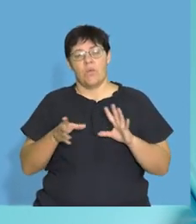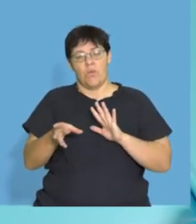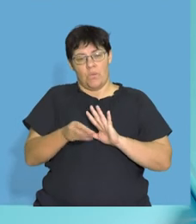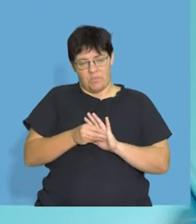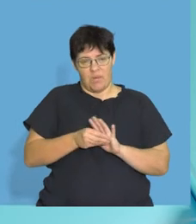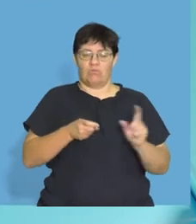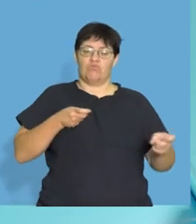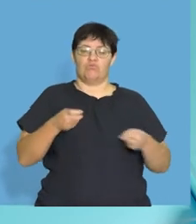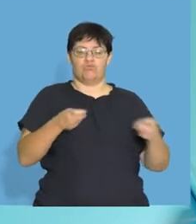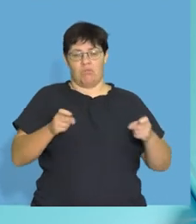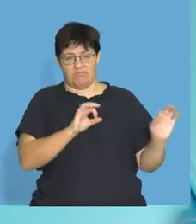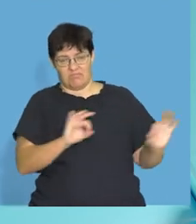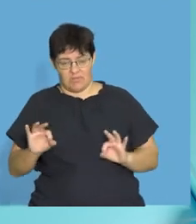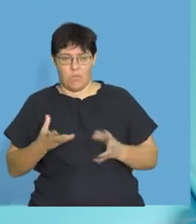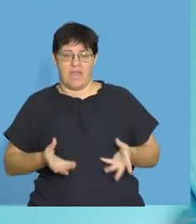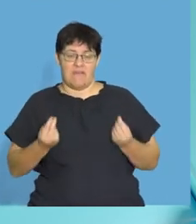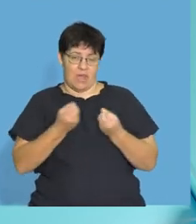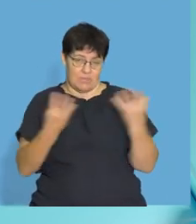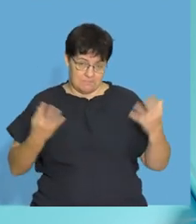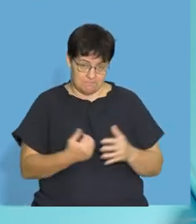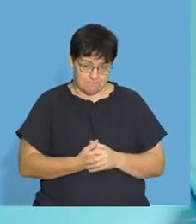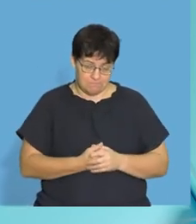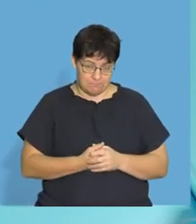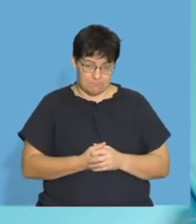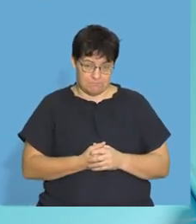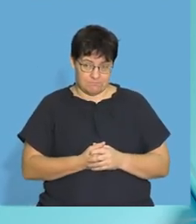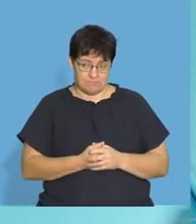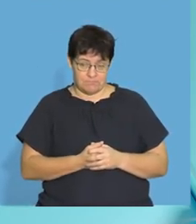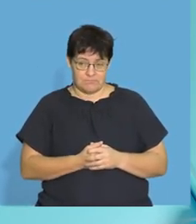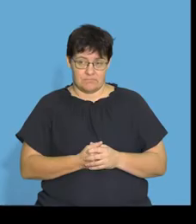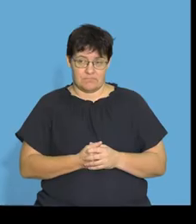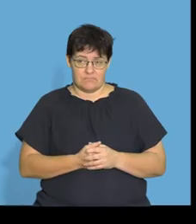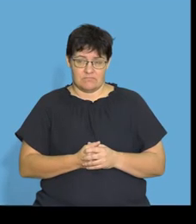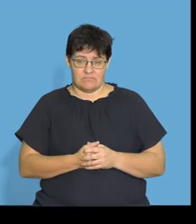So, our body doesn't, right, we can absorb it and control how much we have.